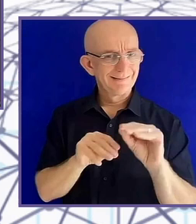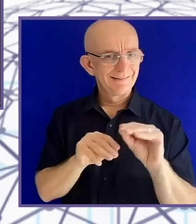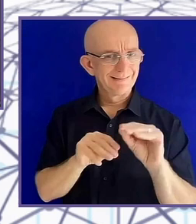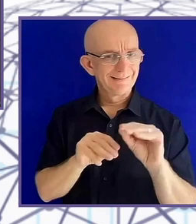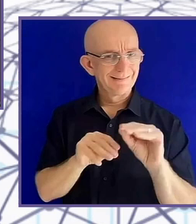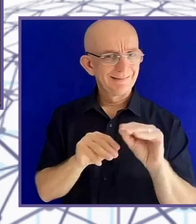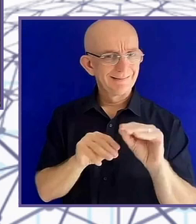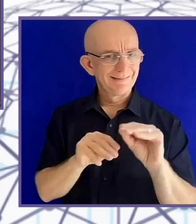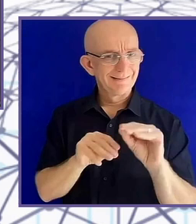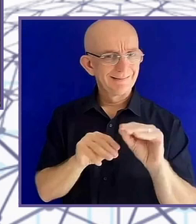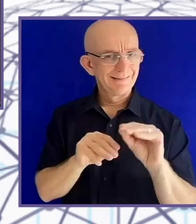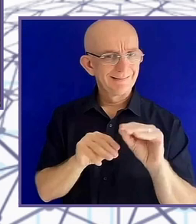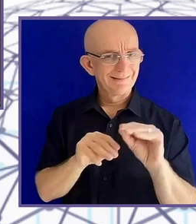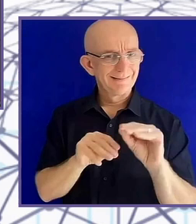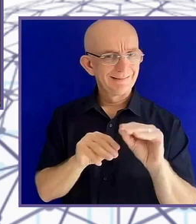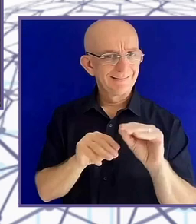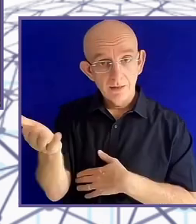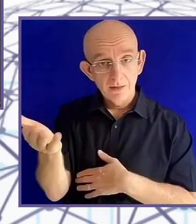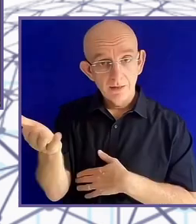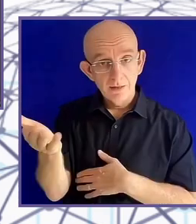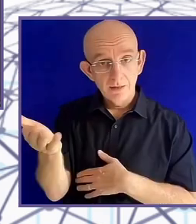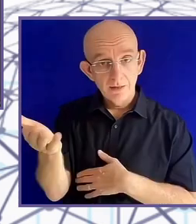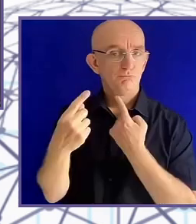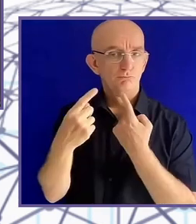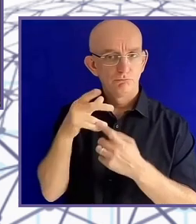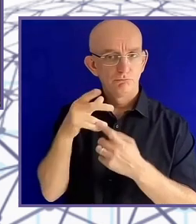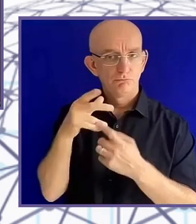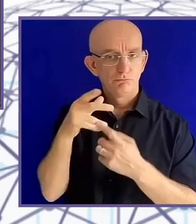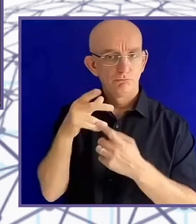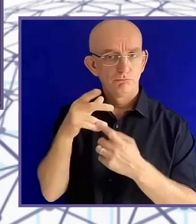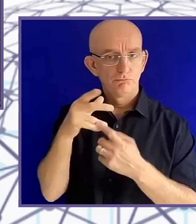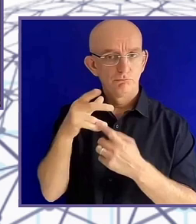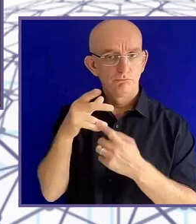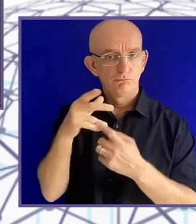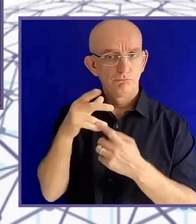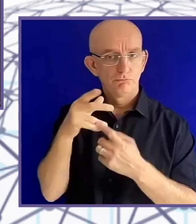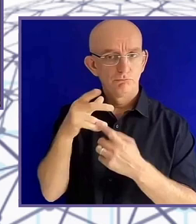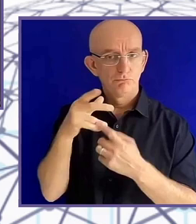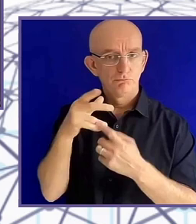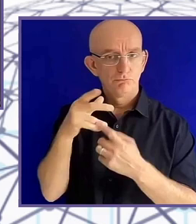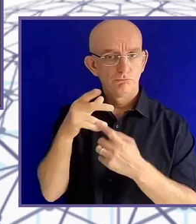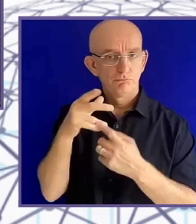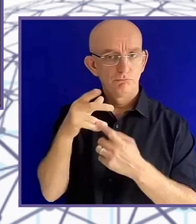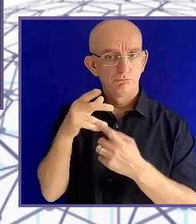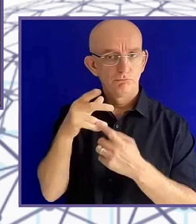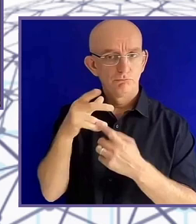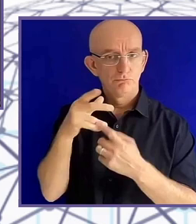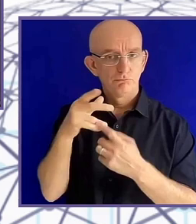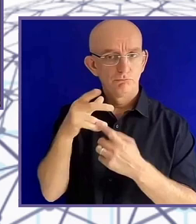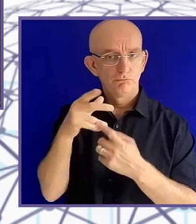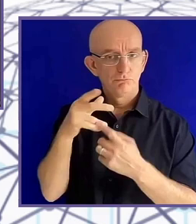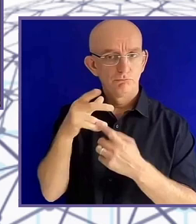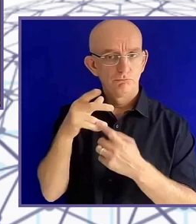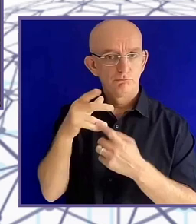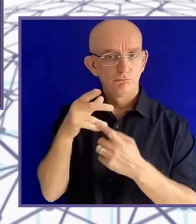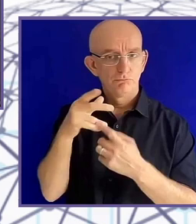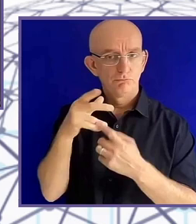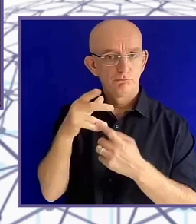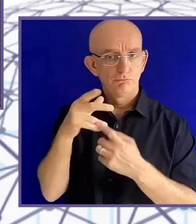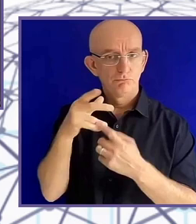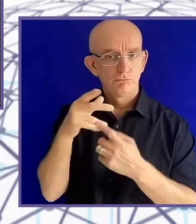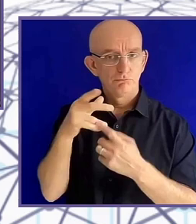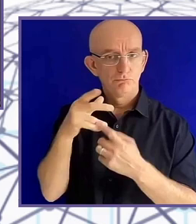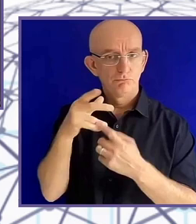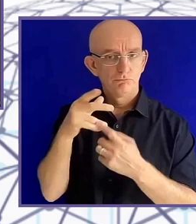supervisor? And his proposal was on exoskeletons. And I thought to myself,